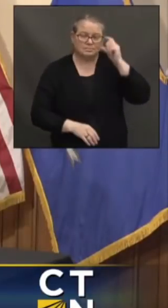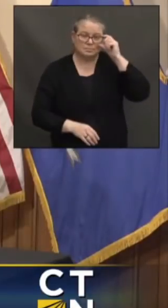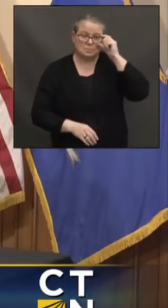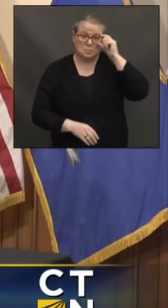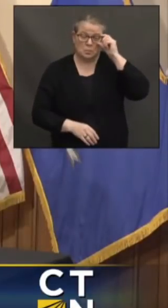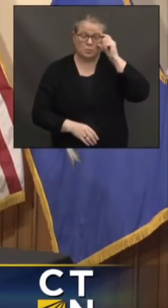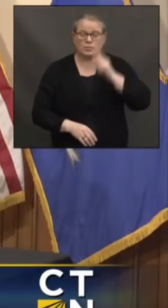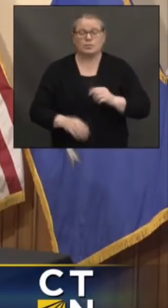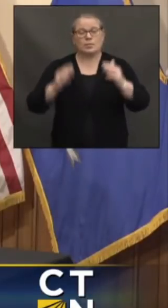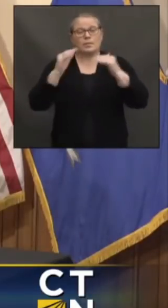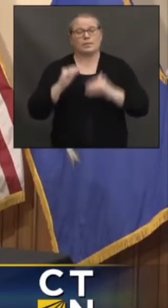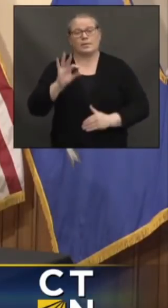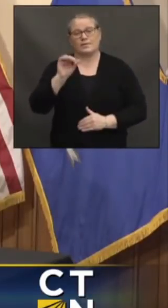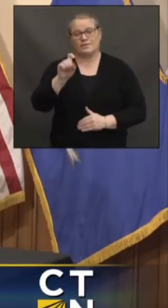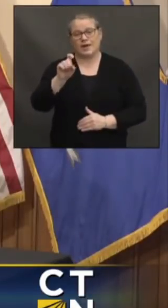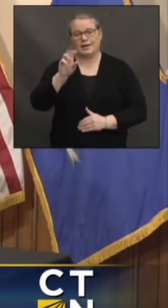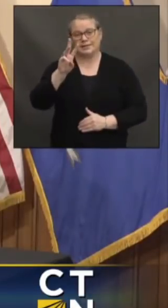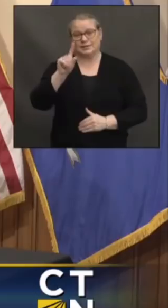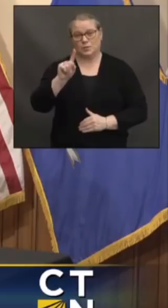Fox 61.